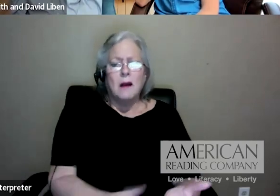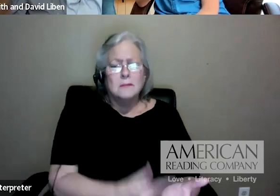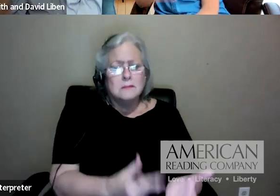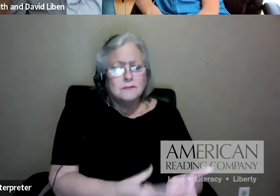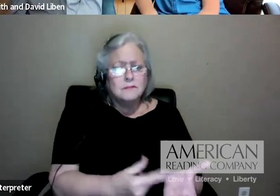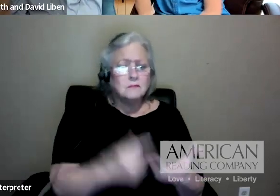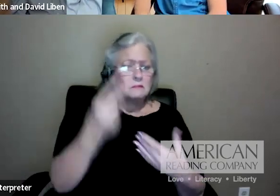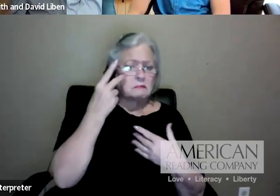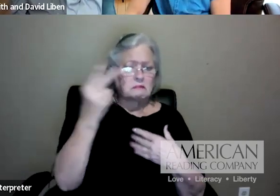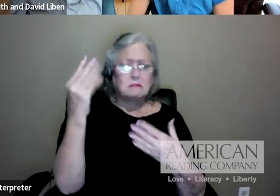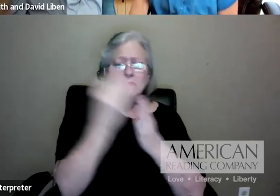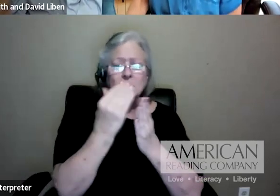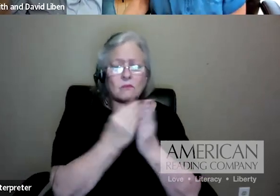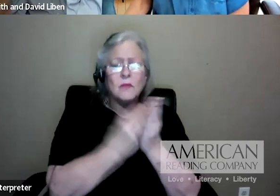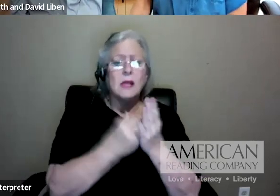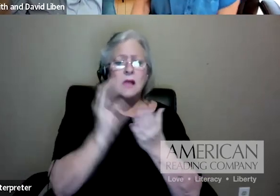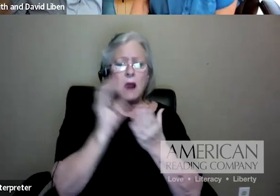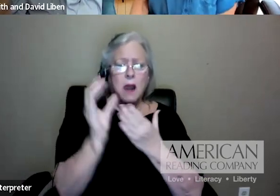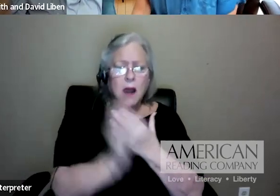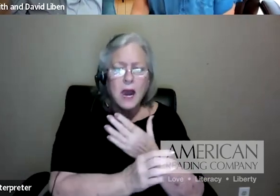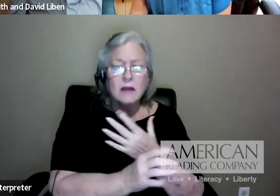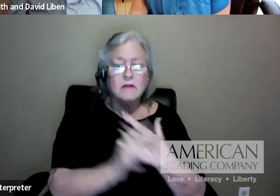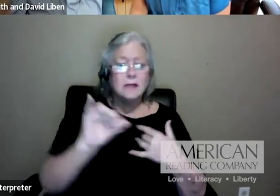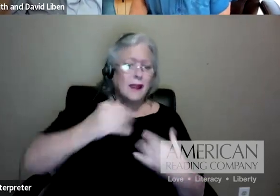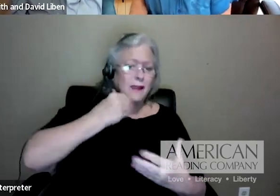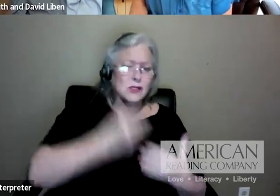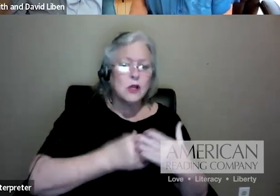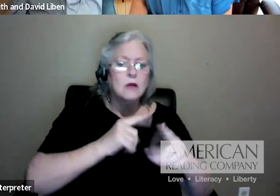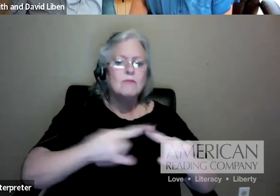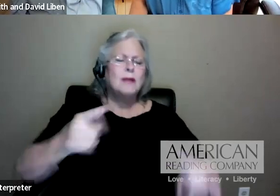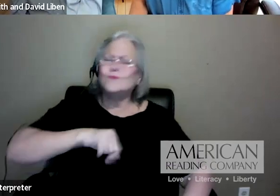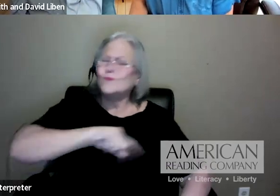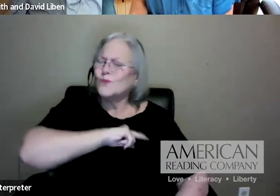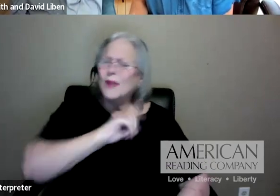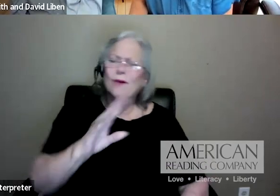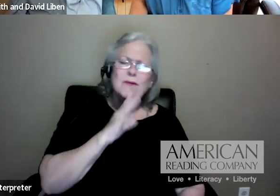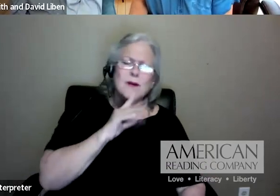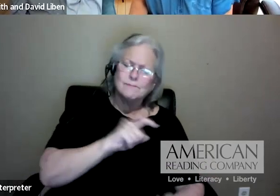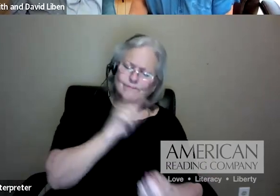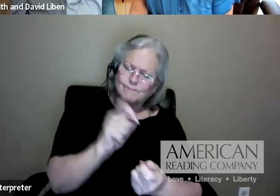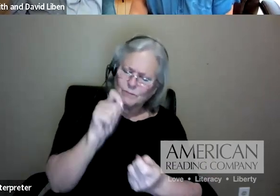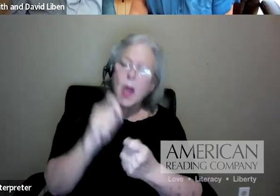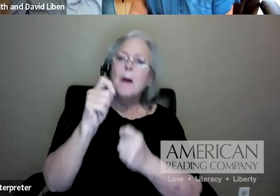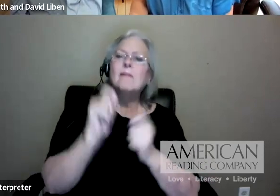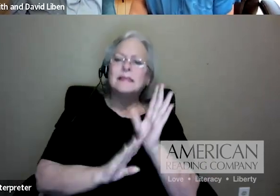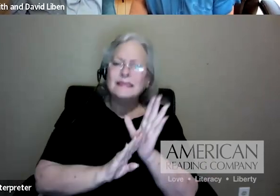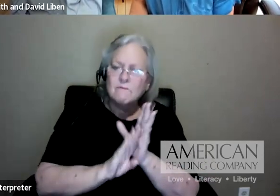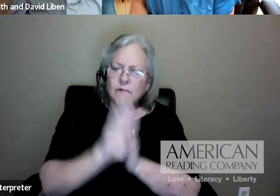good, but we're talking about building students' knowledge, too. And there's a real difference there.